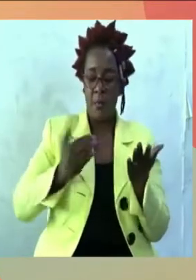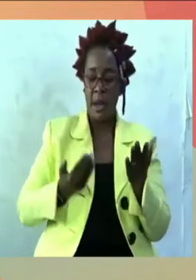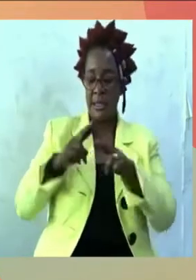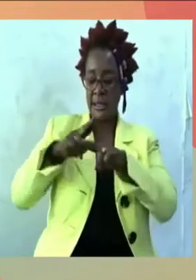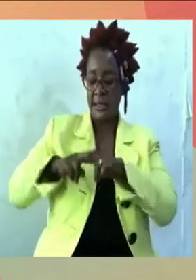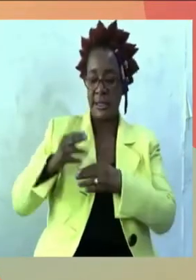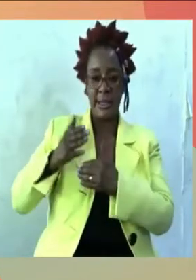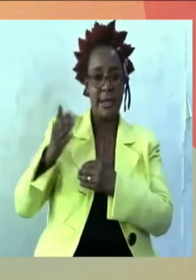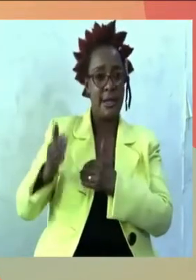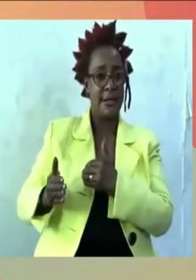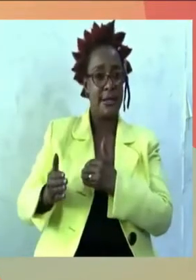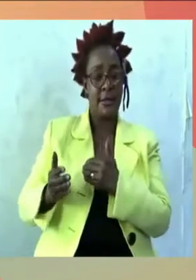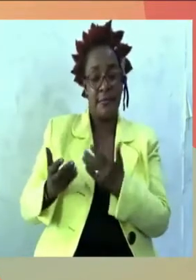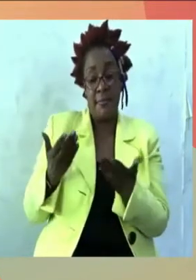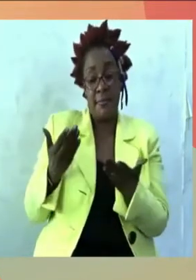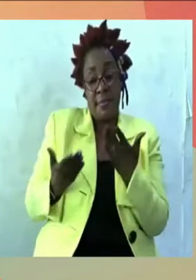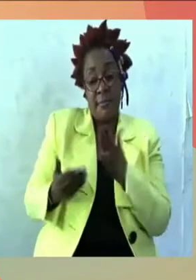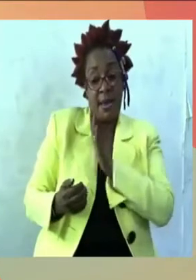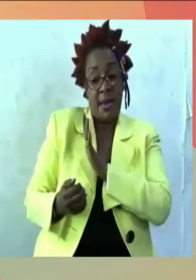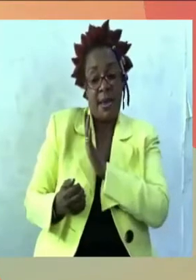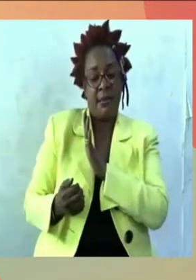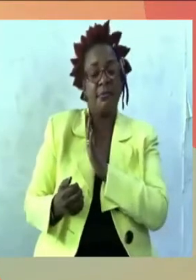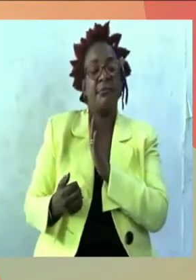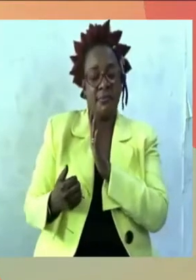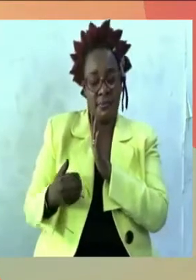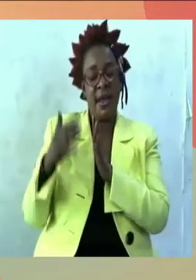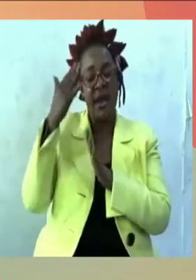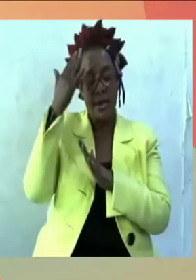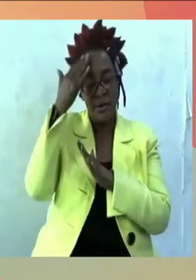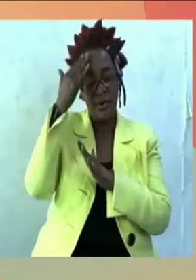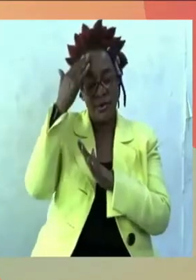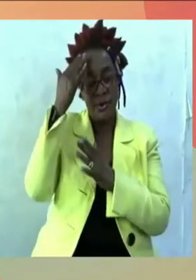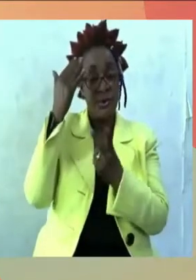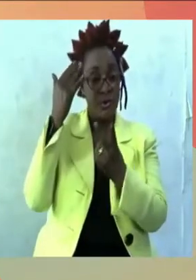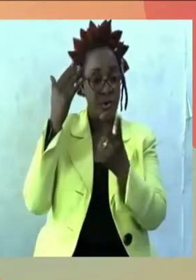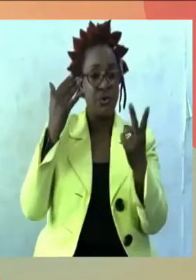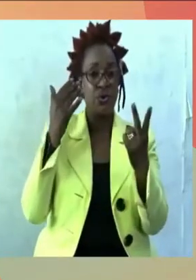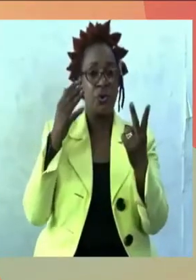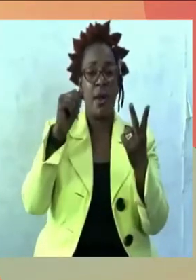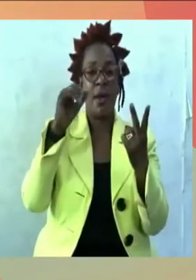I know, in front of me two are Aya and Paola.